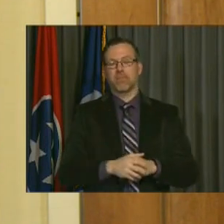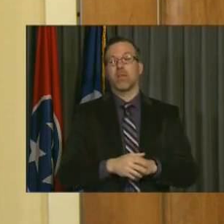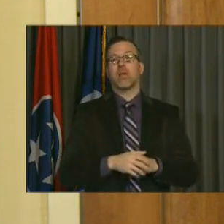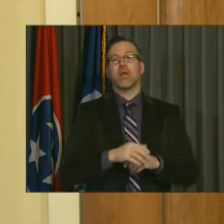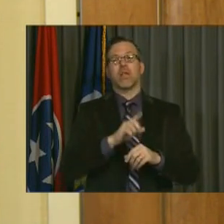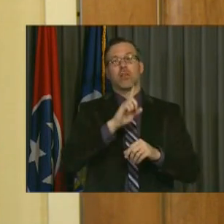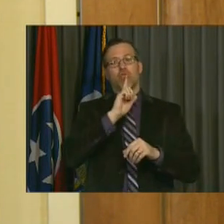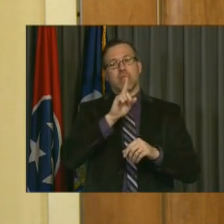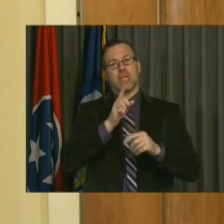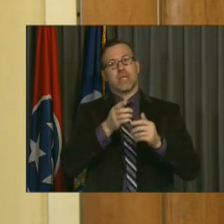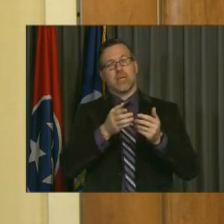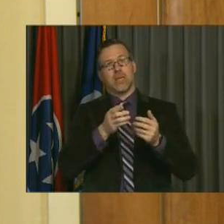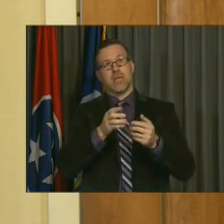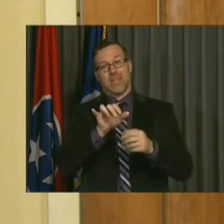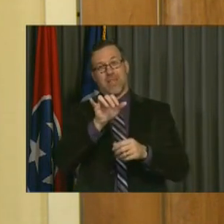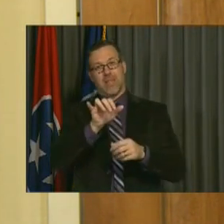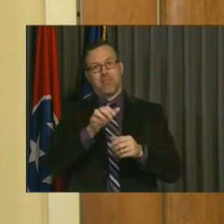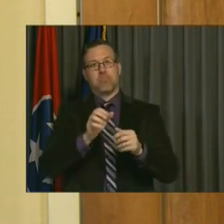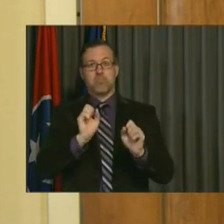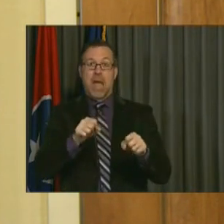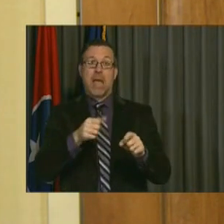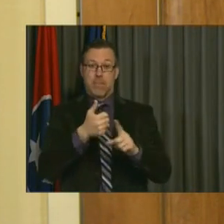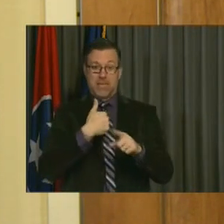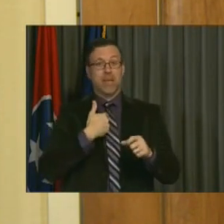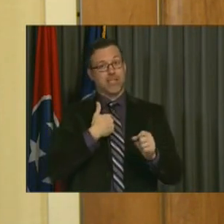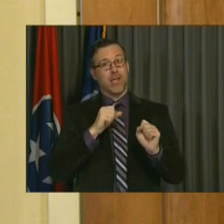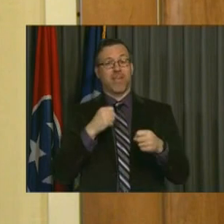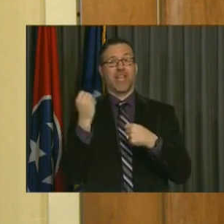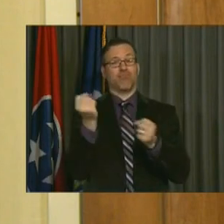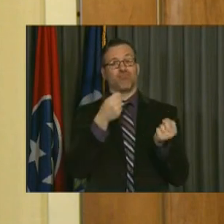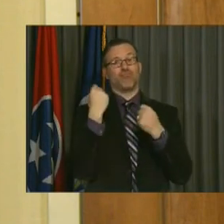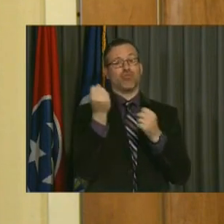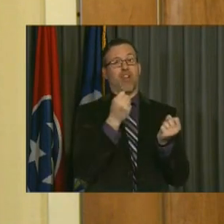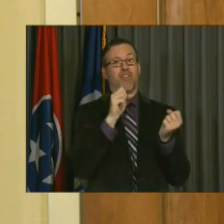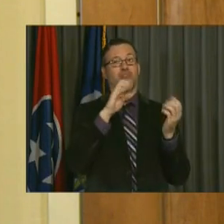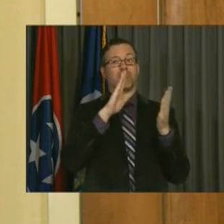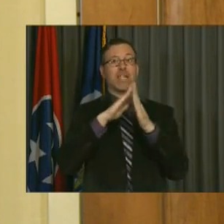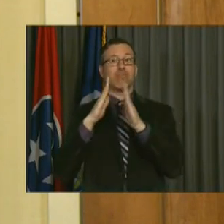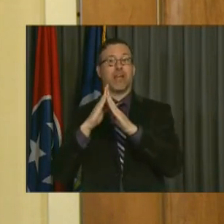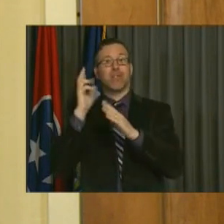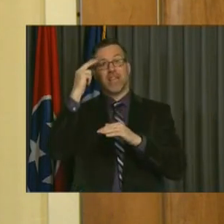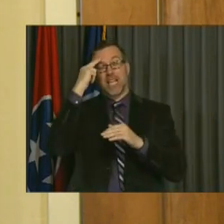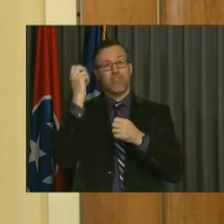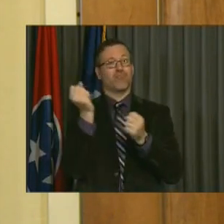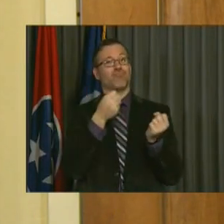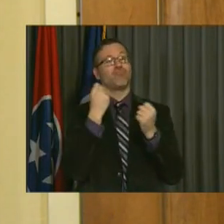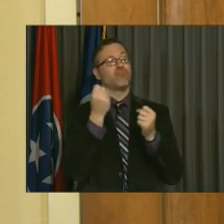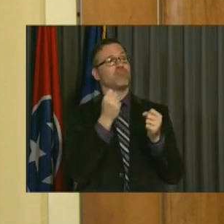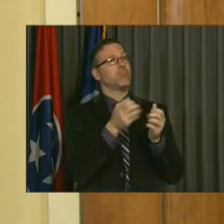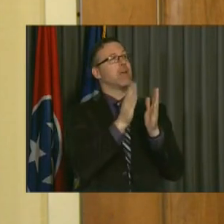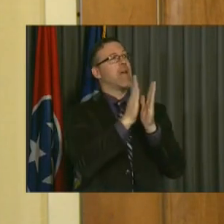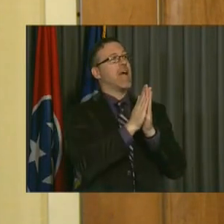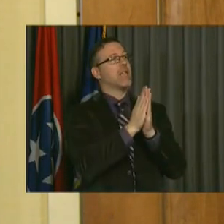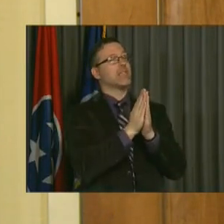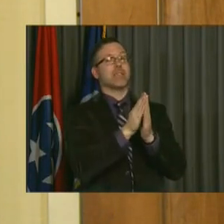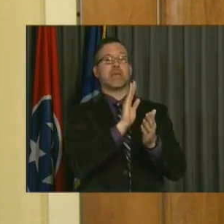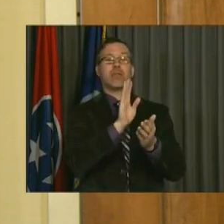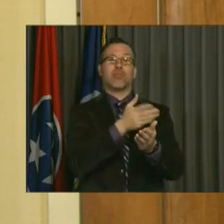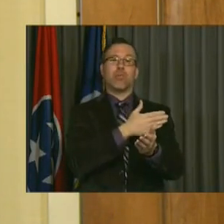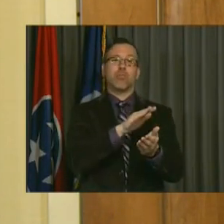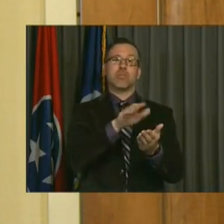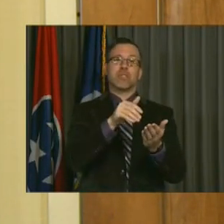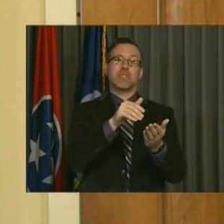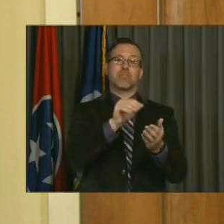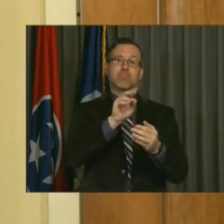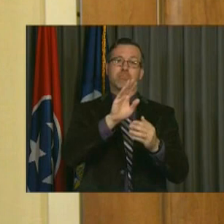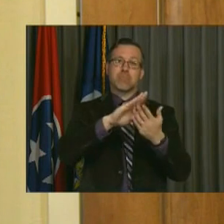it's easy for me to drive around downtown on my own, to get reports from the Convention Center Bureau, the Music City Center, and the Symphony